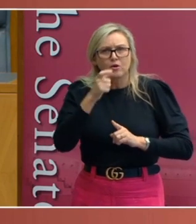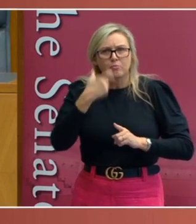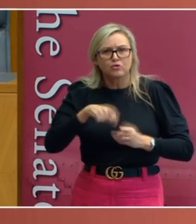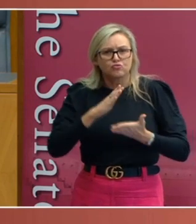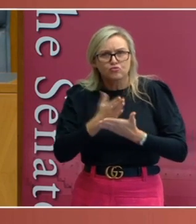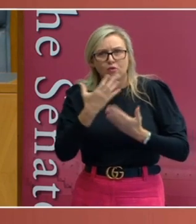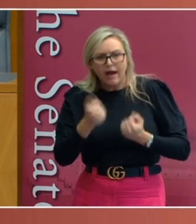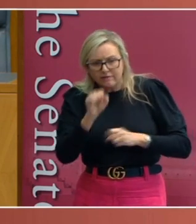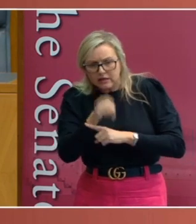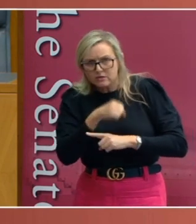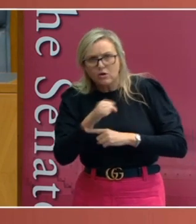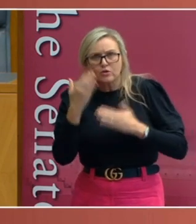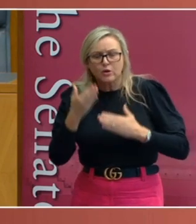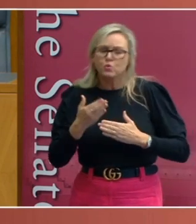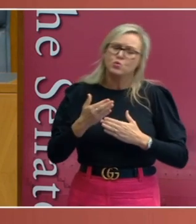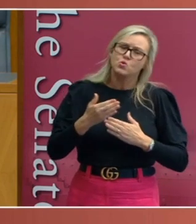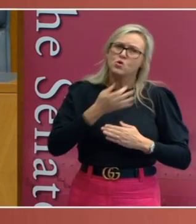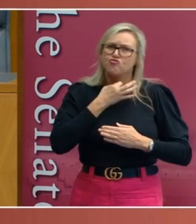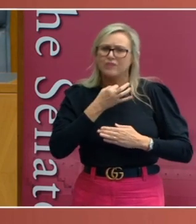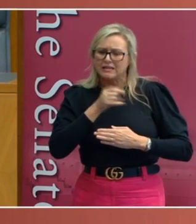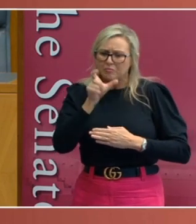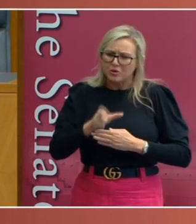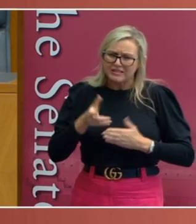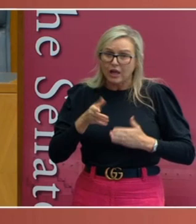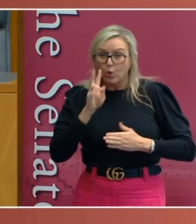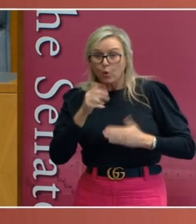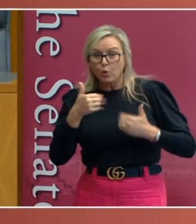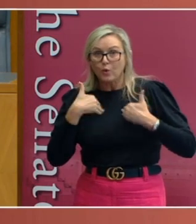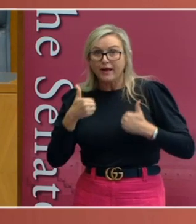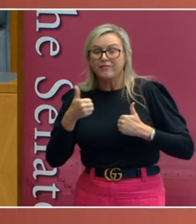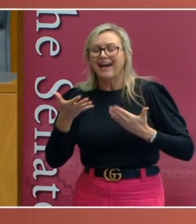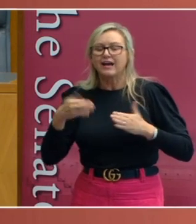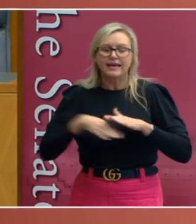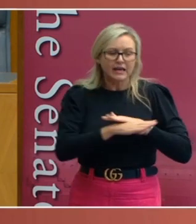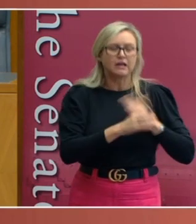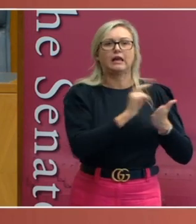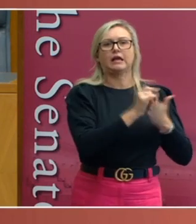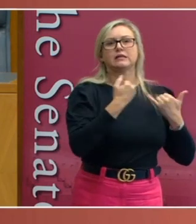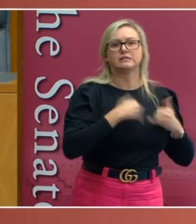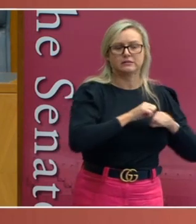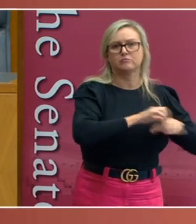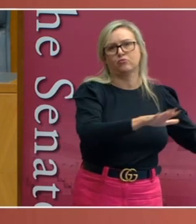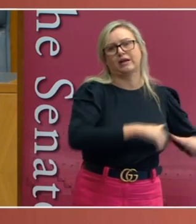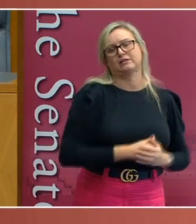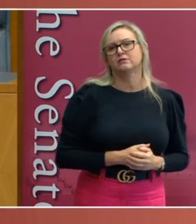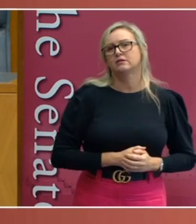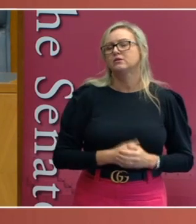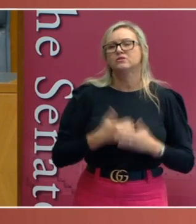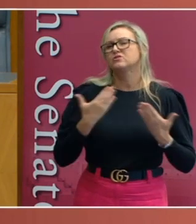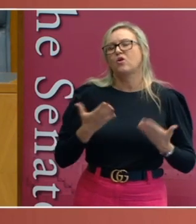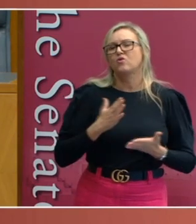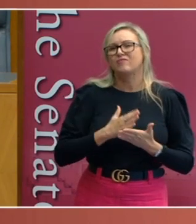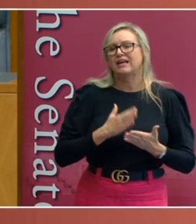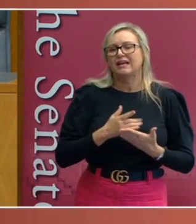infected. So, the High Court's jurisprudence on the diseased potatoes, therefore, didn't really